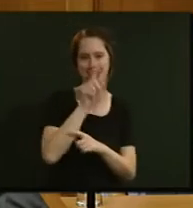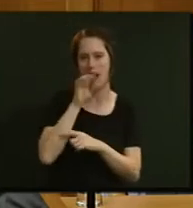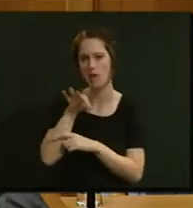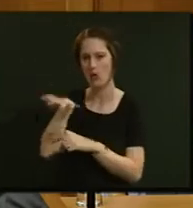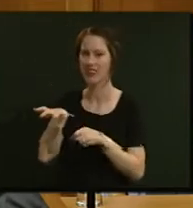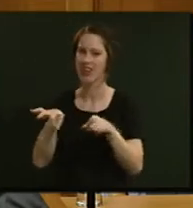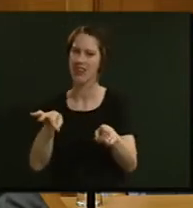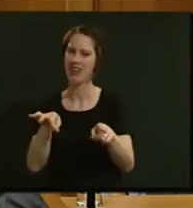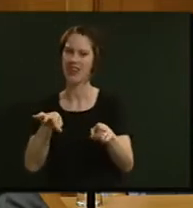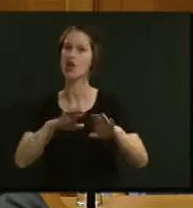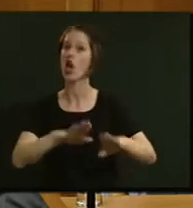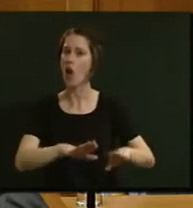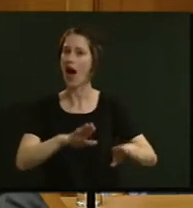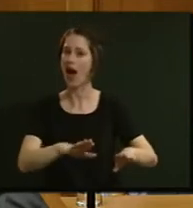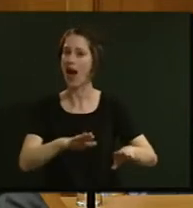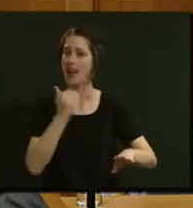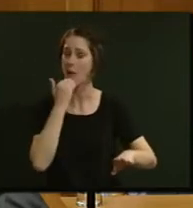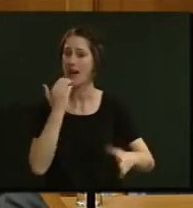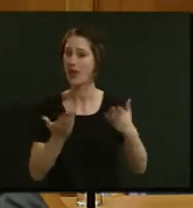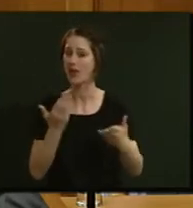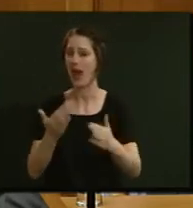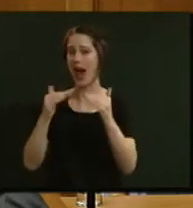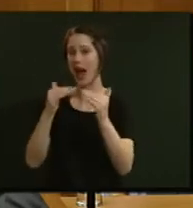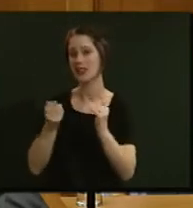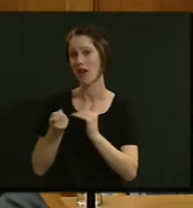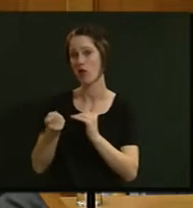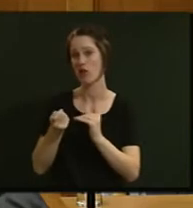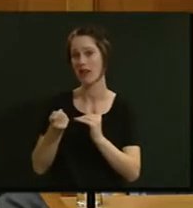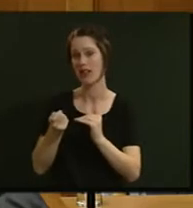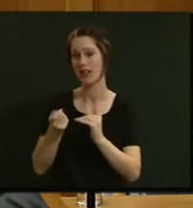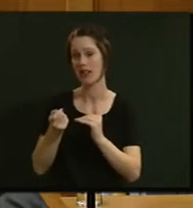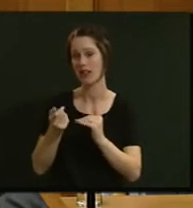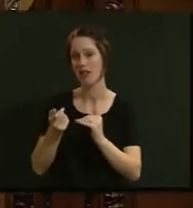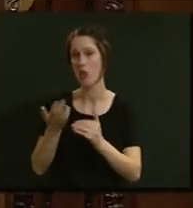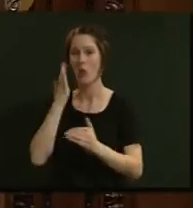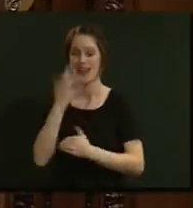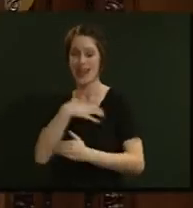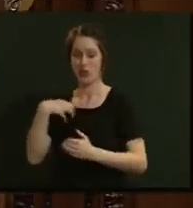that that is actually a lower number in housing affordability stress than when National became Government.